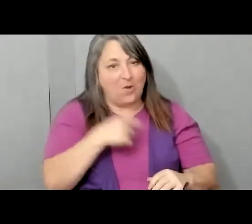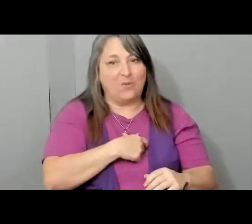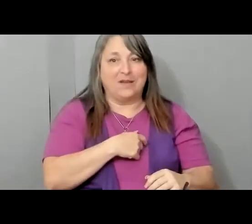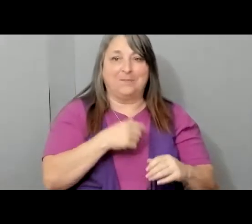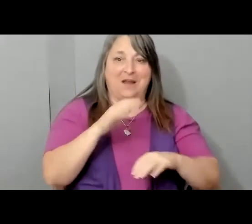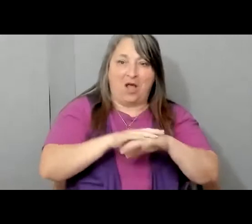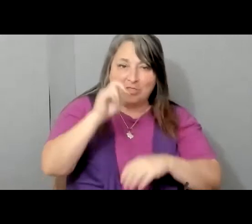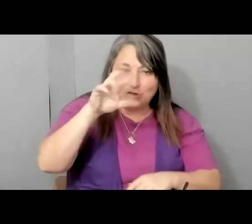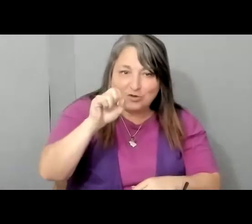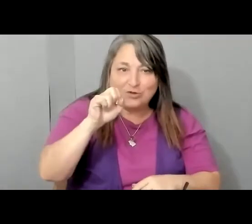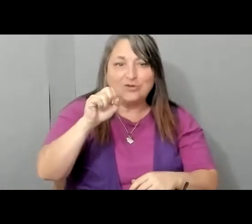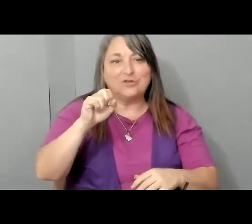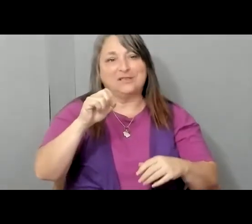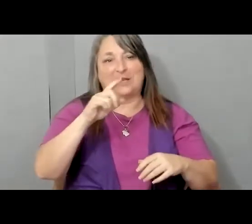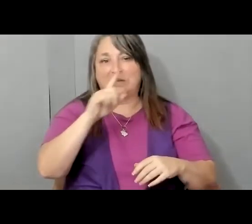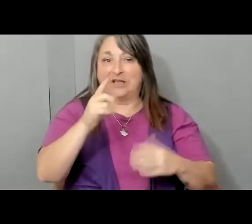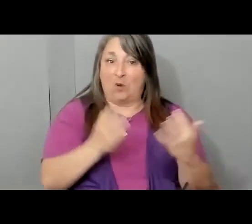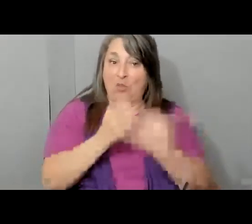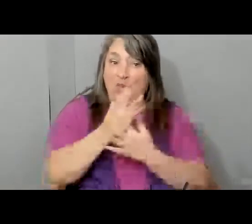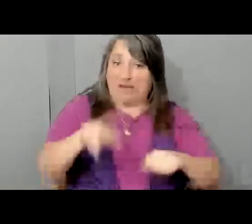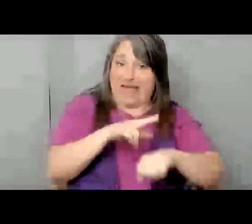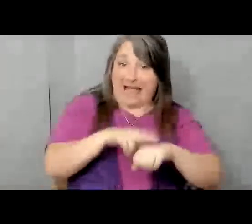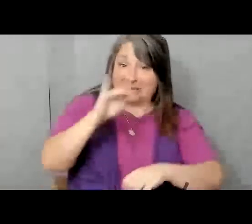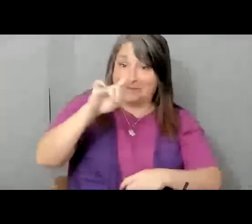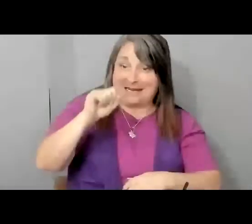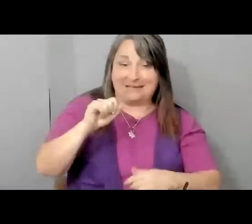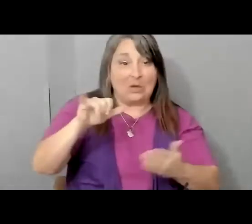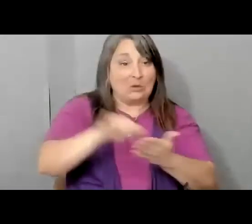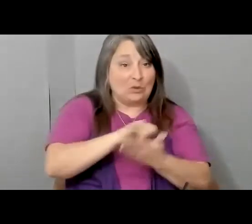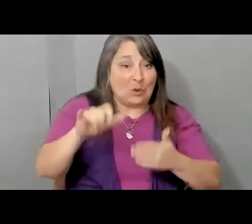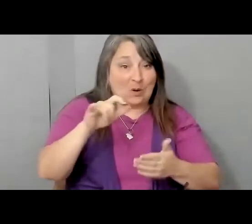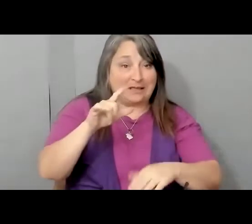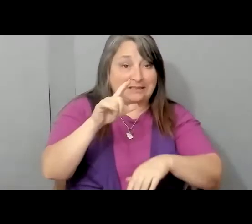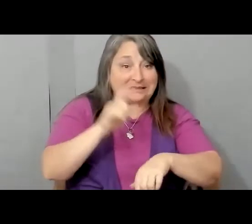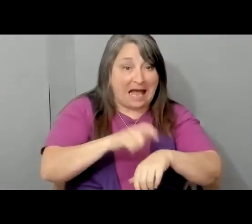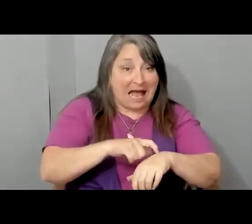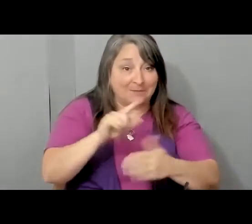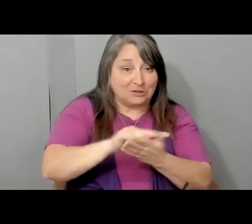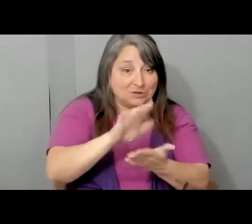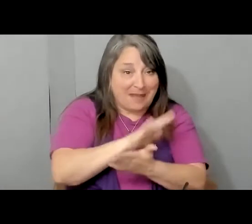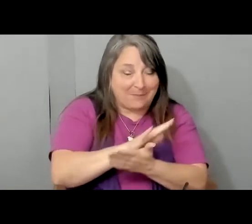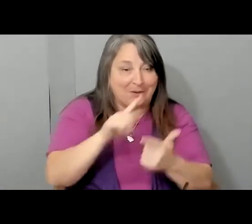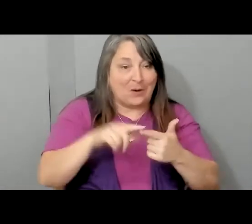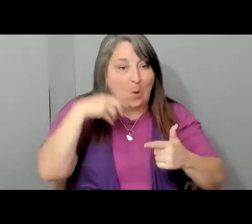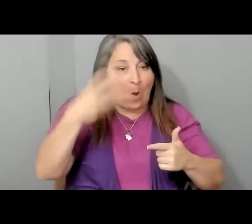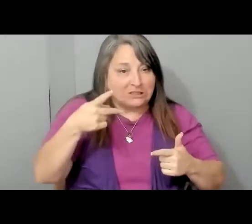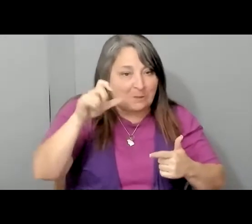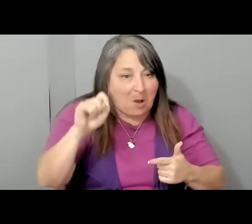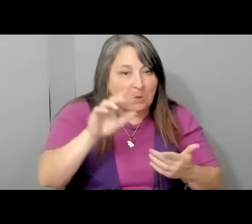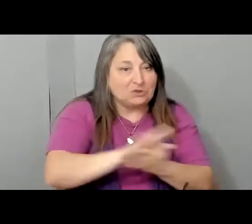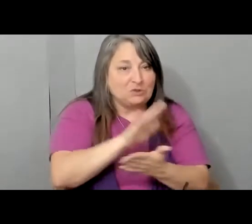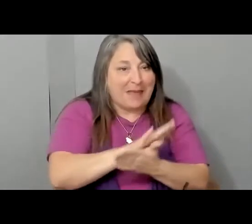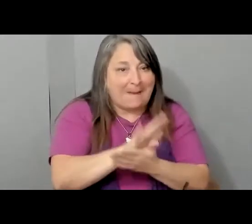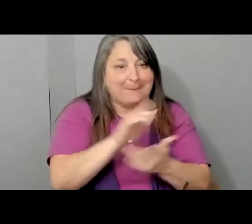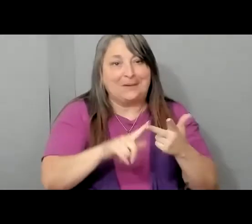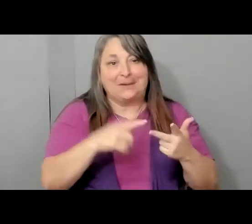break through in terms of national media, whether it was New York Times, Washington Post, or even The Guardian, and some of the reasons for that, I think, are pointing